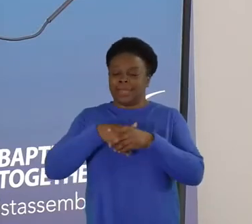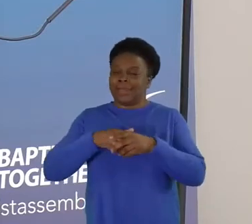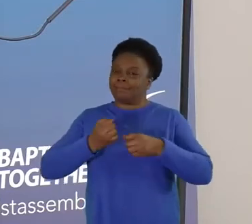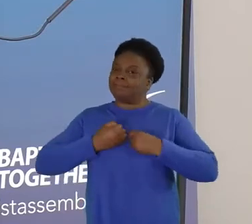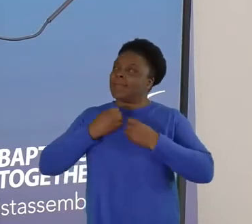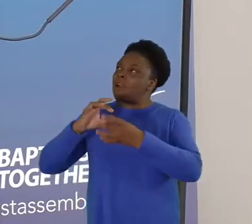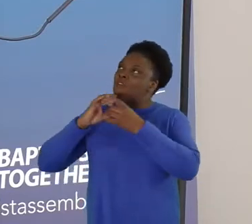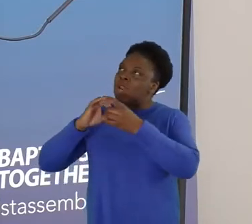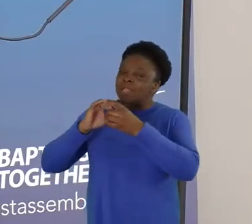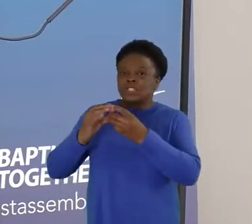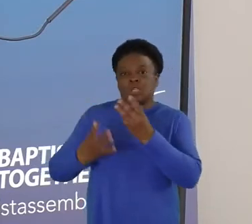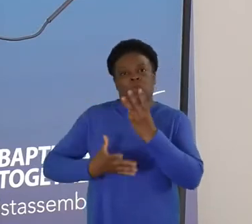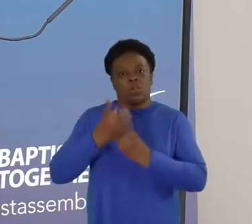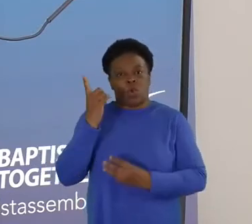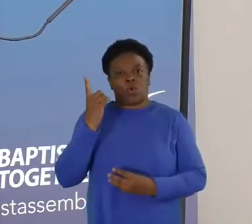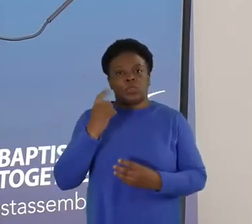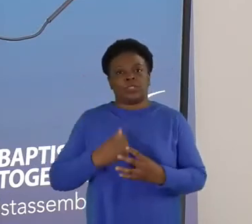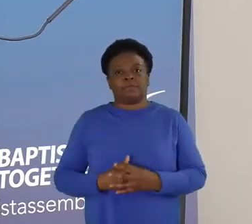relationship with God.